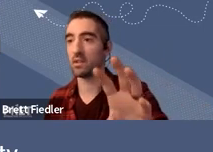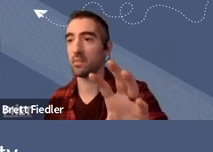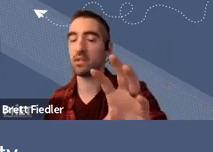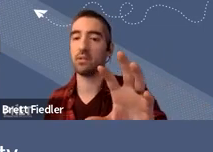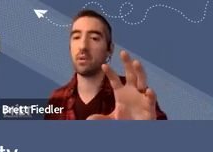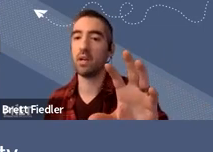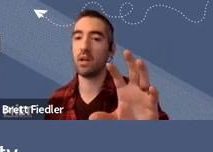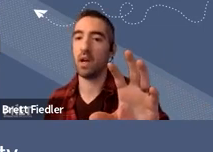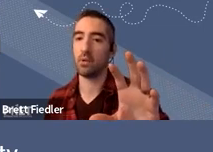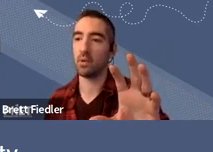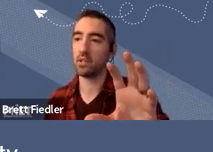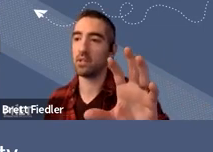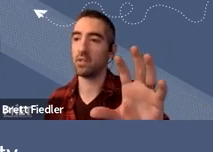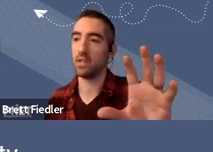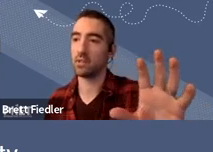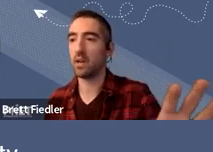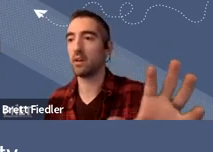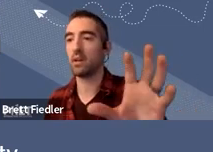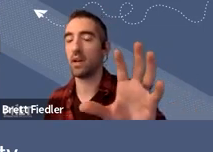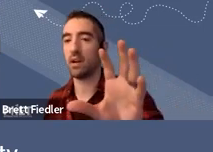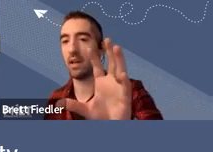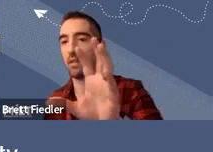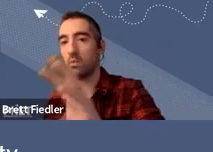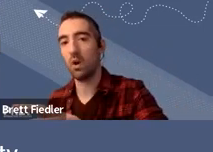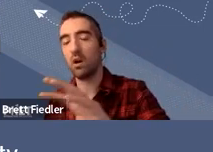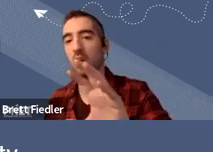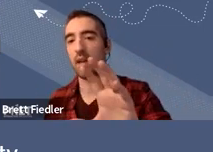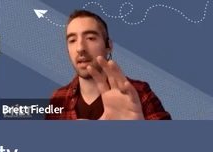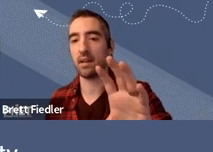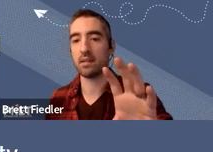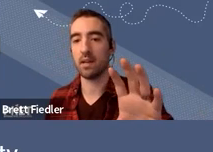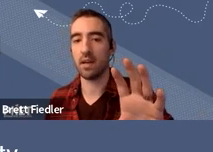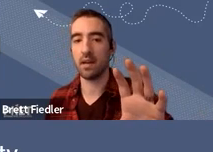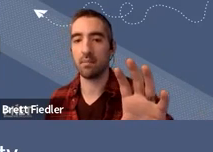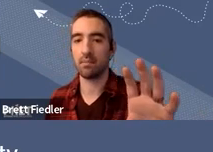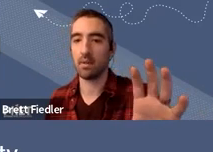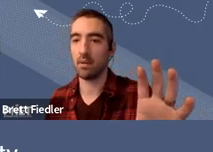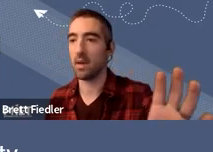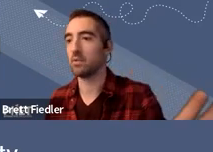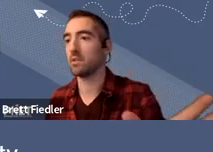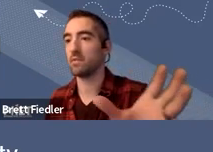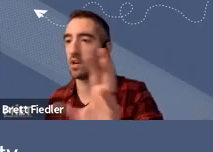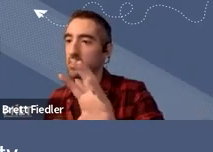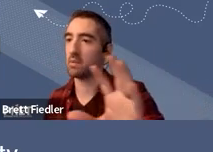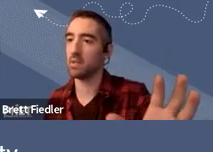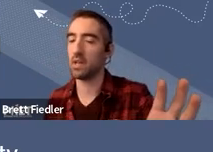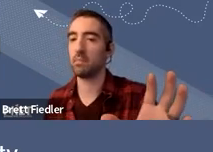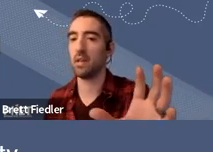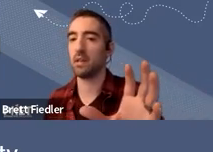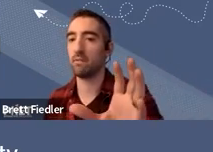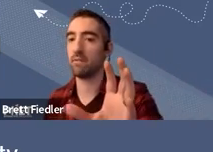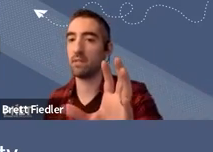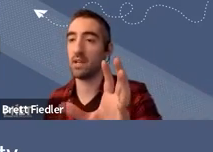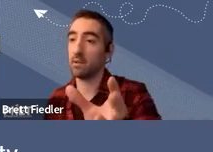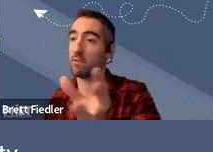because there can be two, with the relation to the sweater and the wall and amounts of charge that build